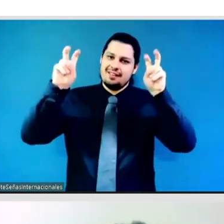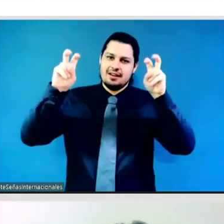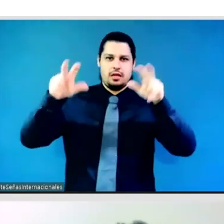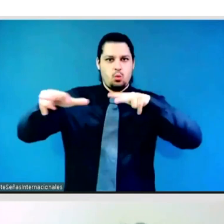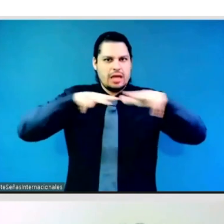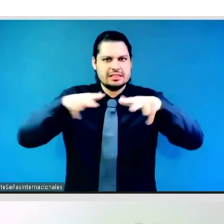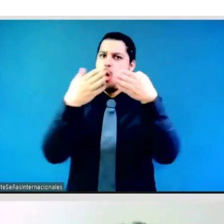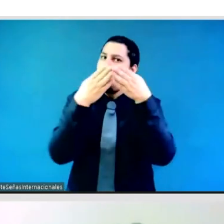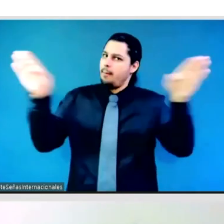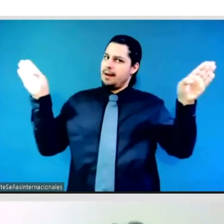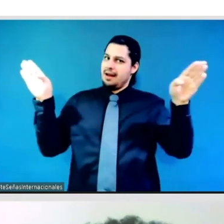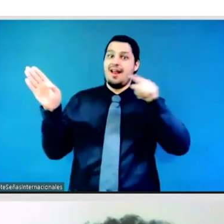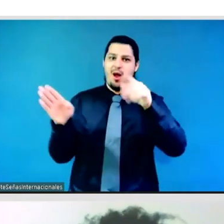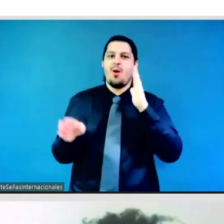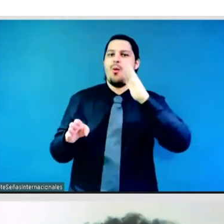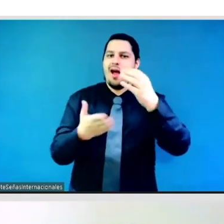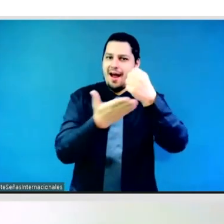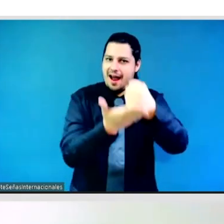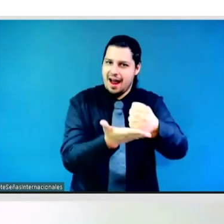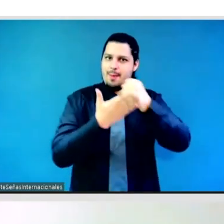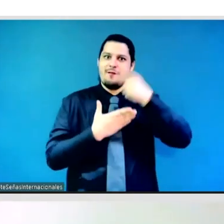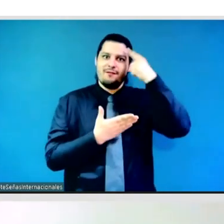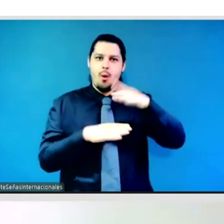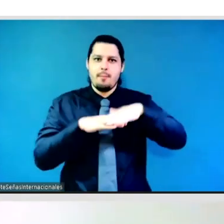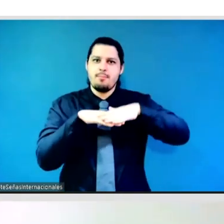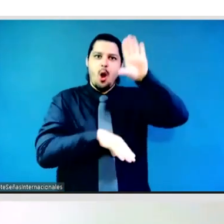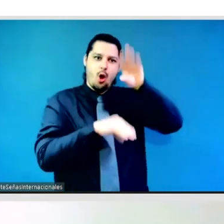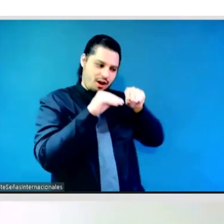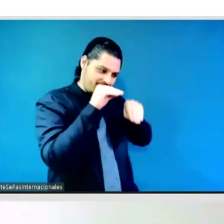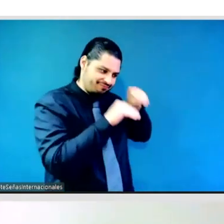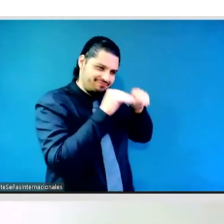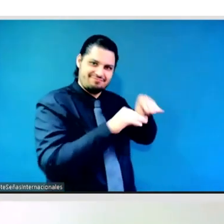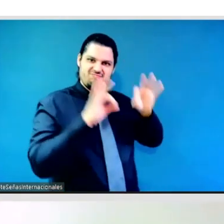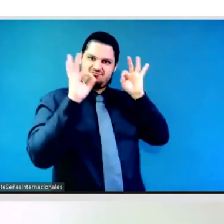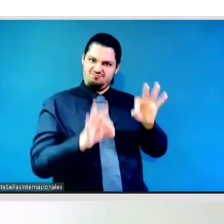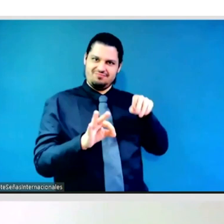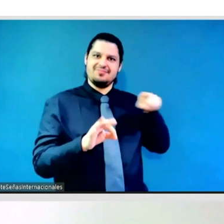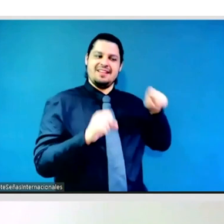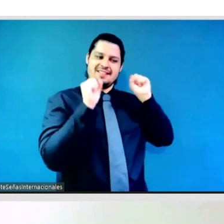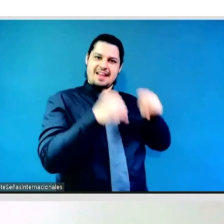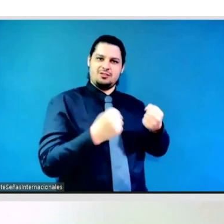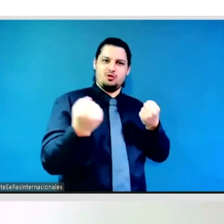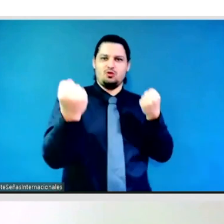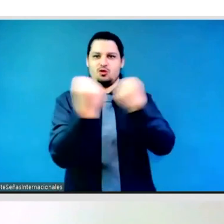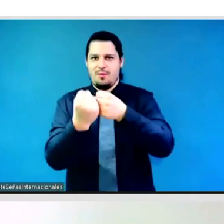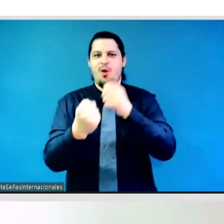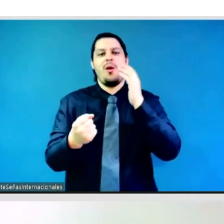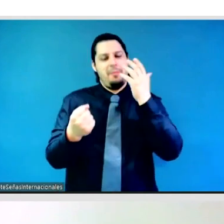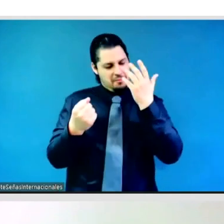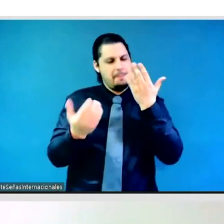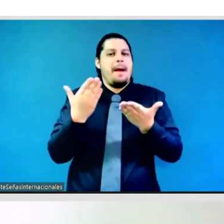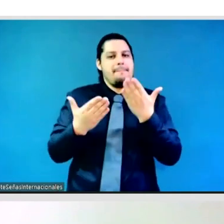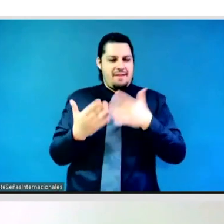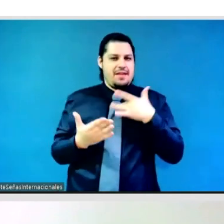gender parity, but I'd also like to give just a few numbers and I know my numbers will speak mostly to just women's